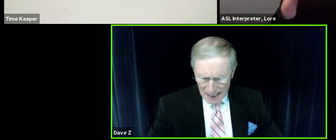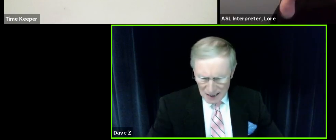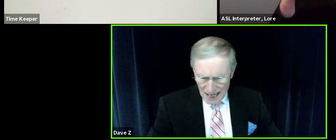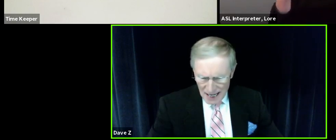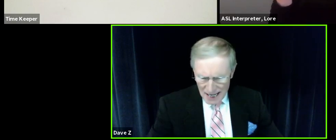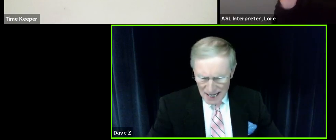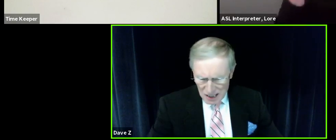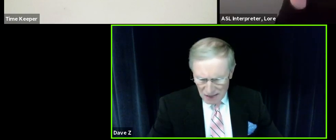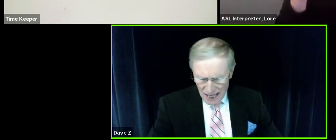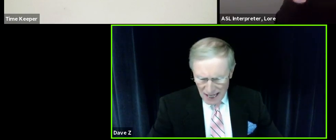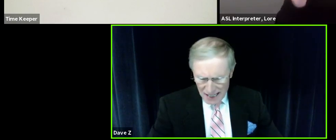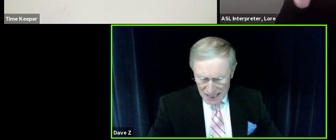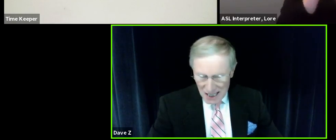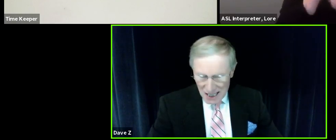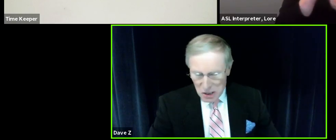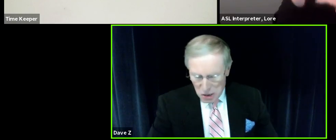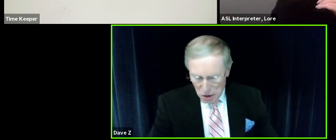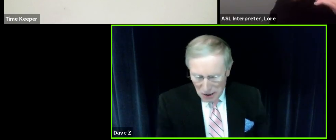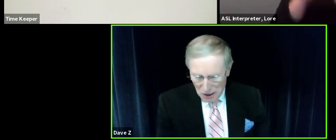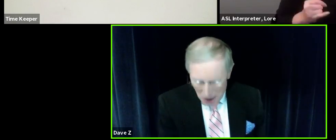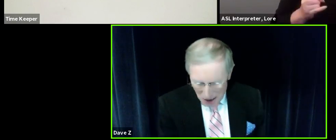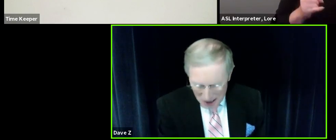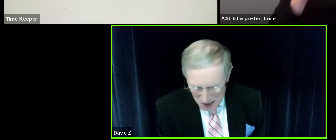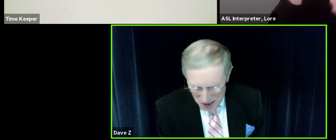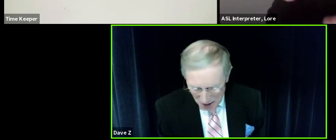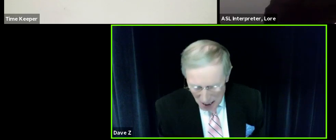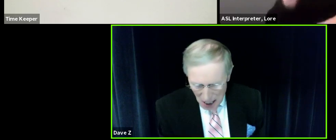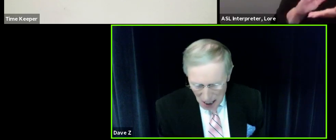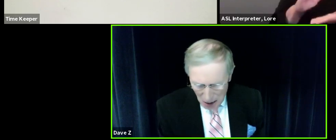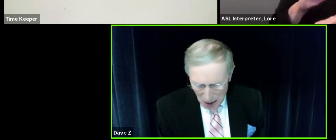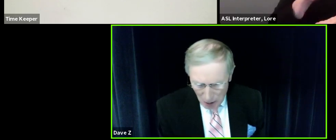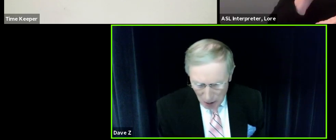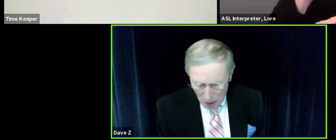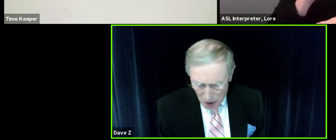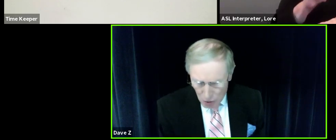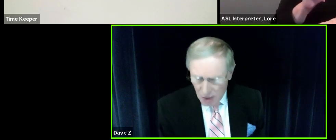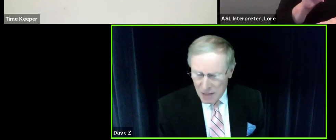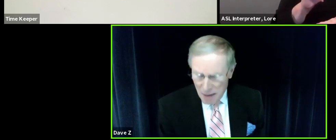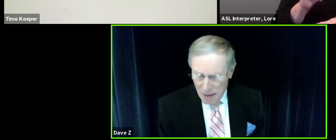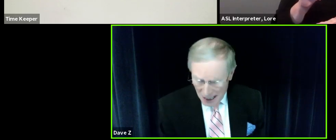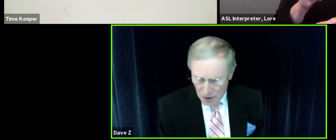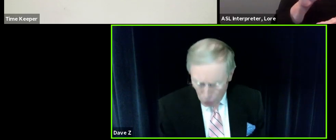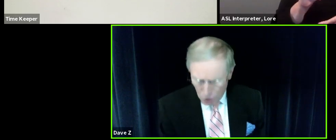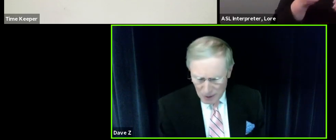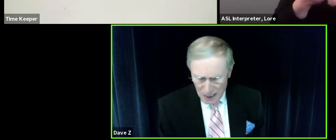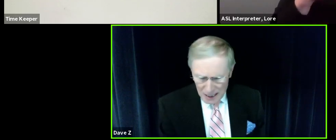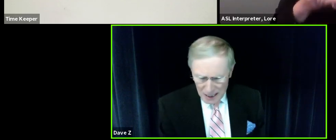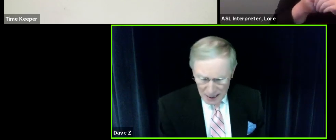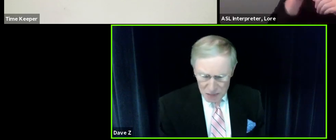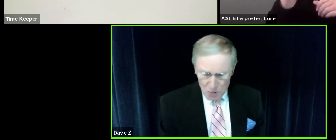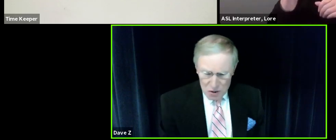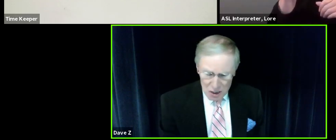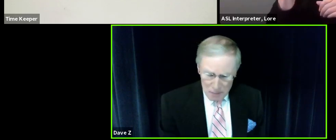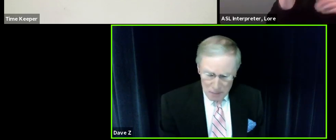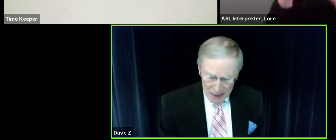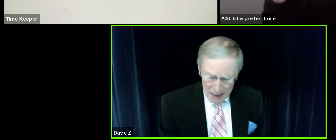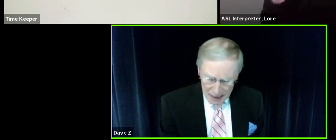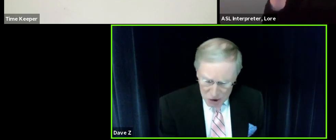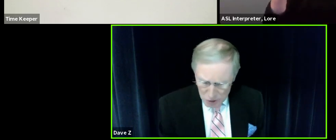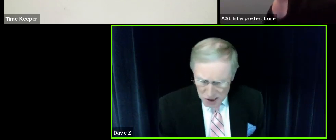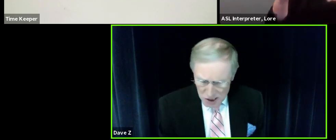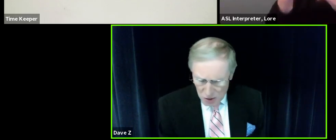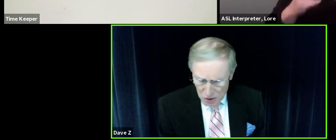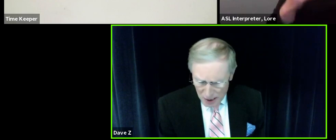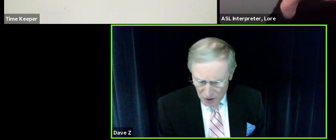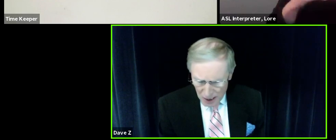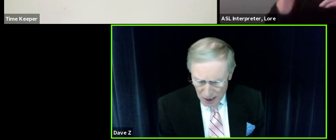And the last of the candidates, last and certainly not least here. Again, we are going by ballot order. The last person on the ballot is